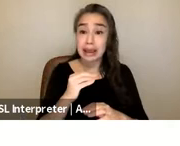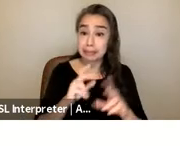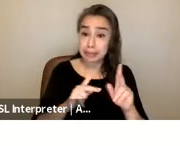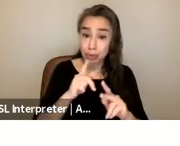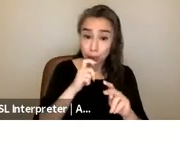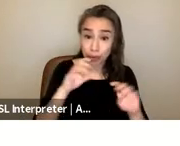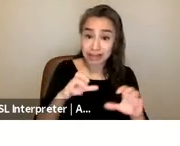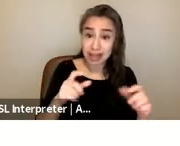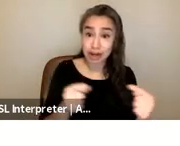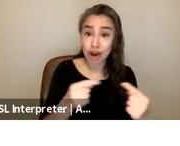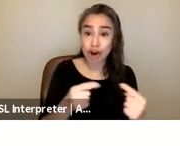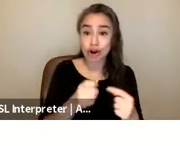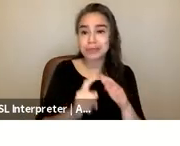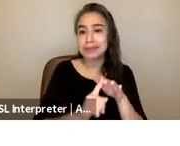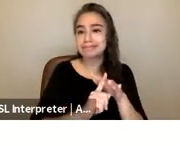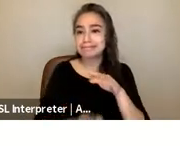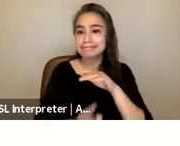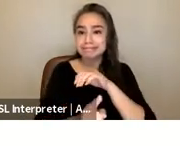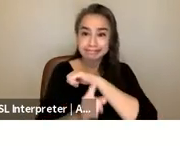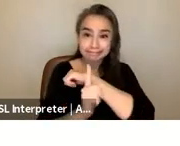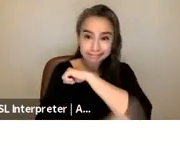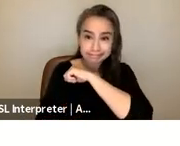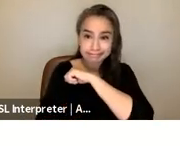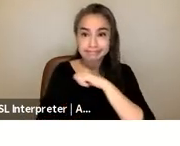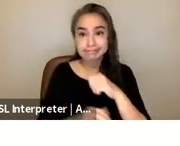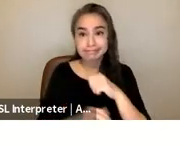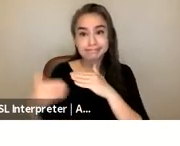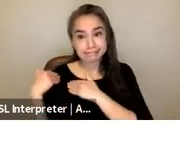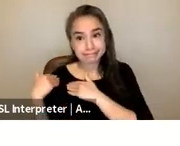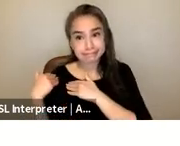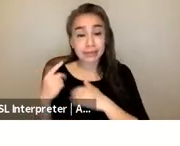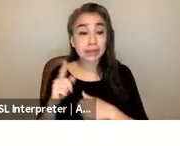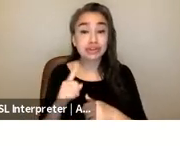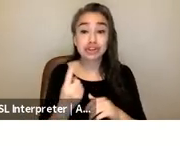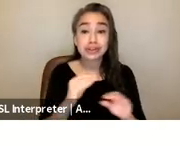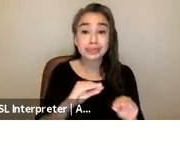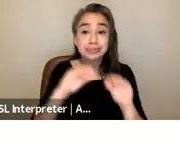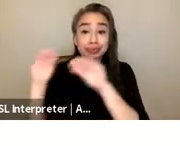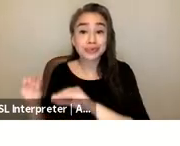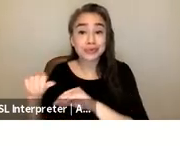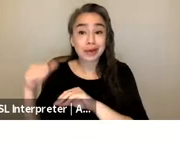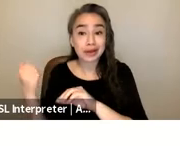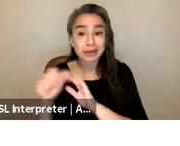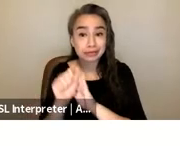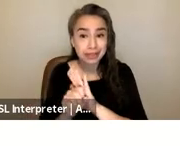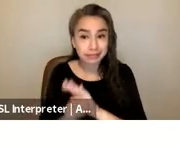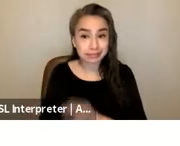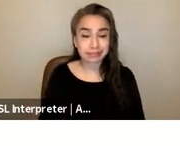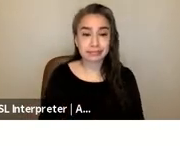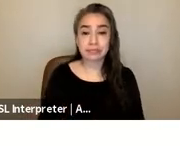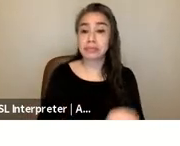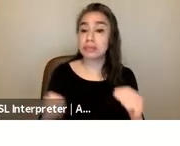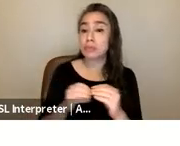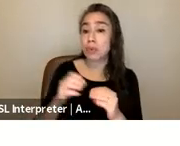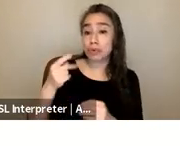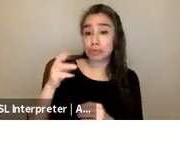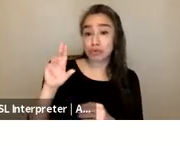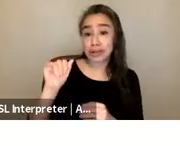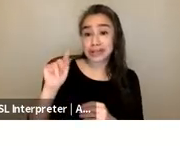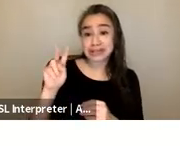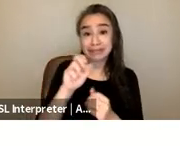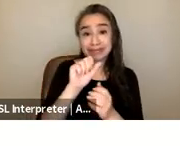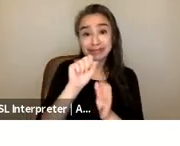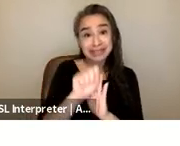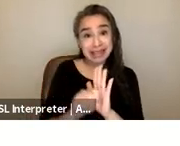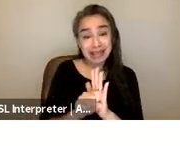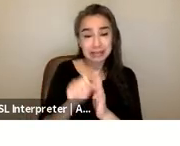evade accountability by moving or crossing state lines in more progressive states laws were quickly being passed